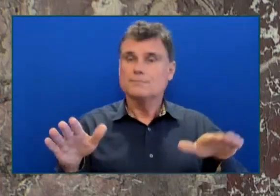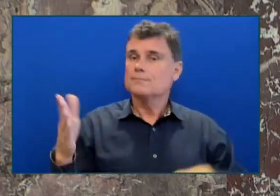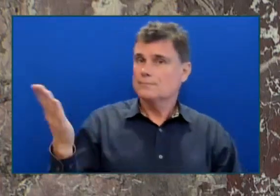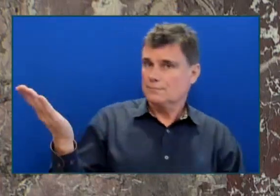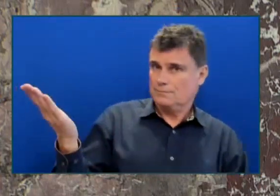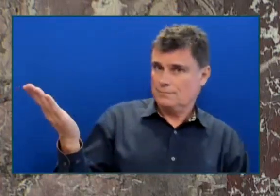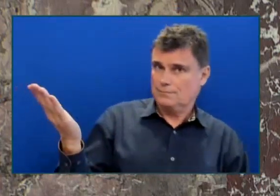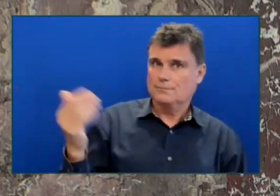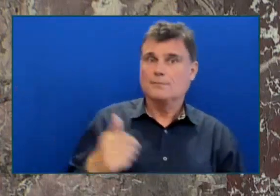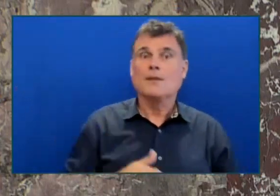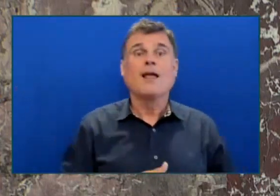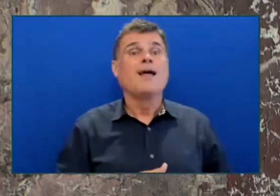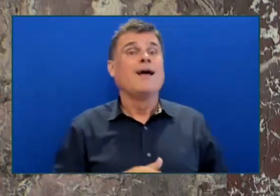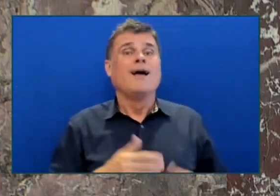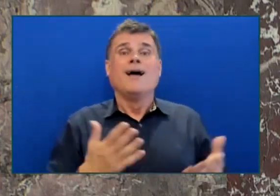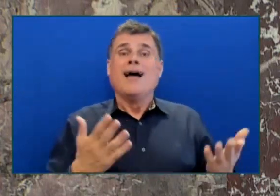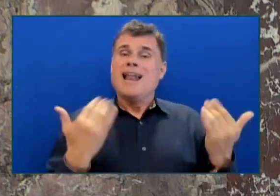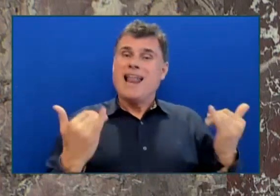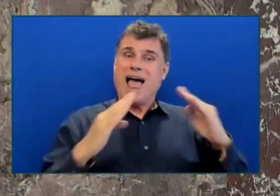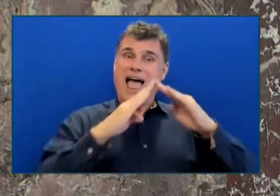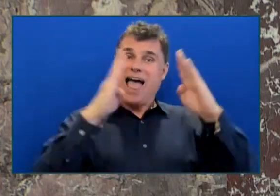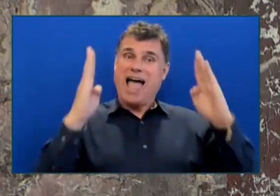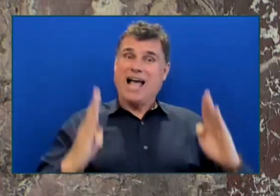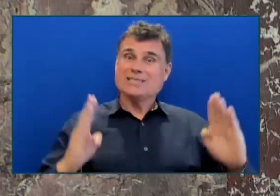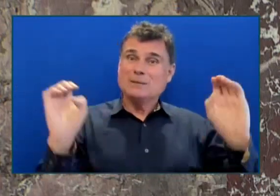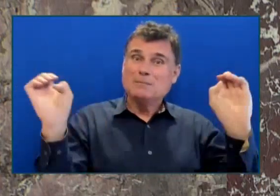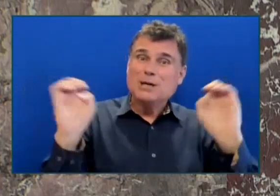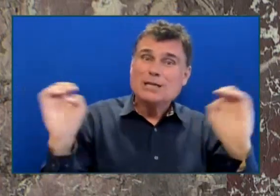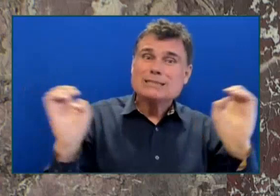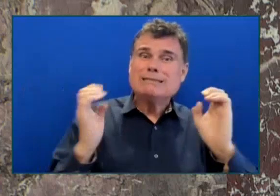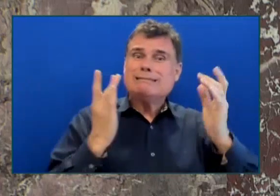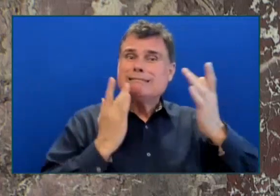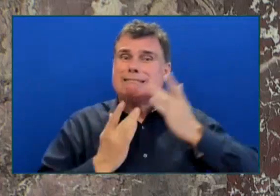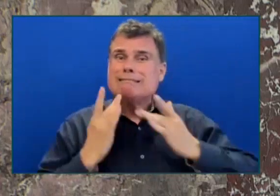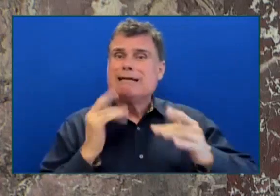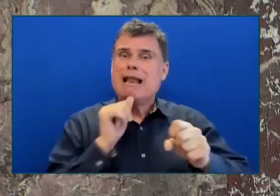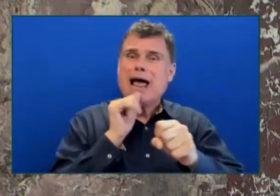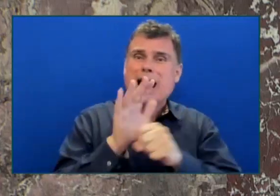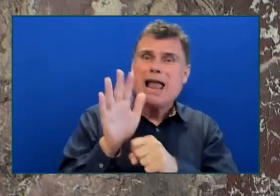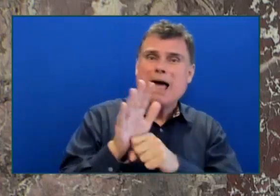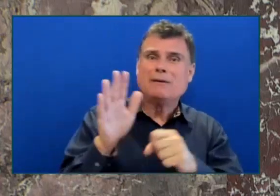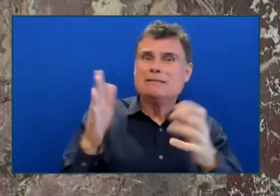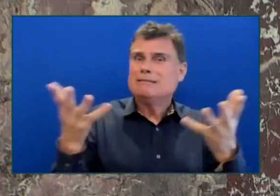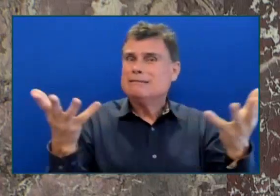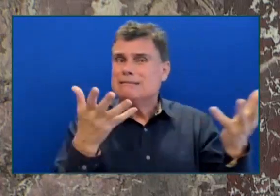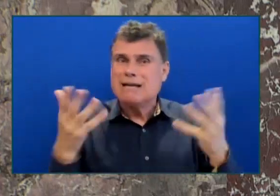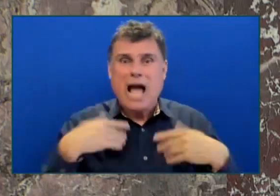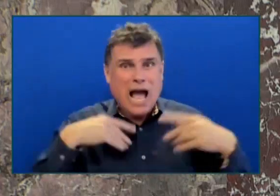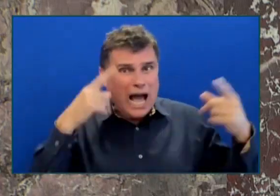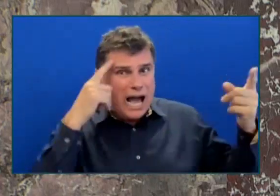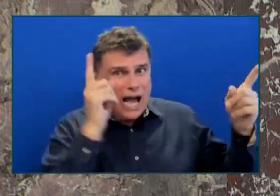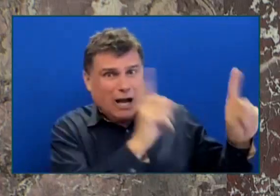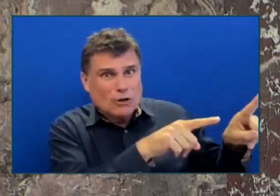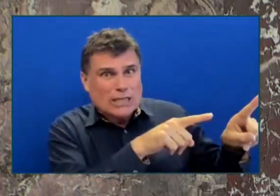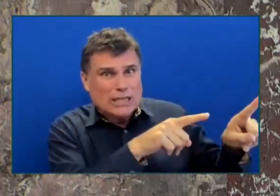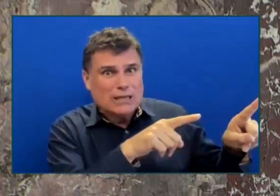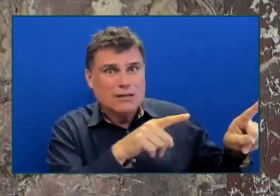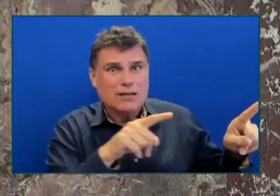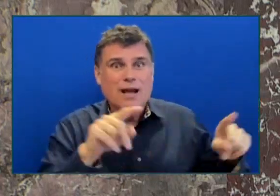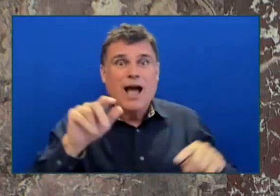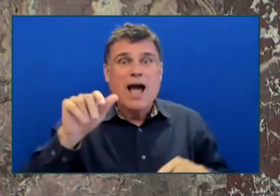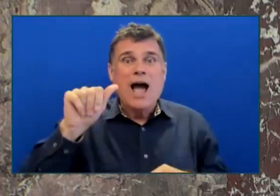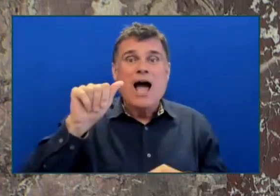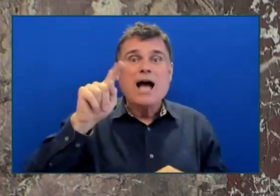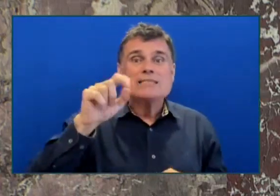I agree with the member. It is concerning that it was particularly a TIRA that saw the spike in funding recommended by B.C.